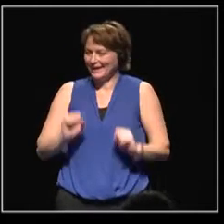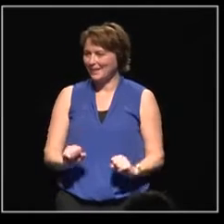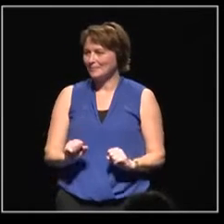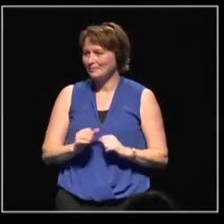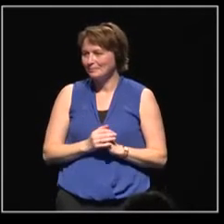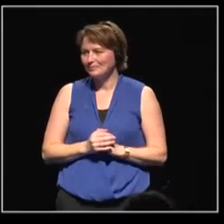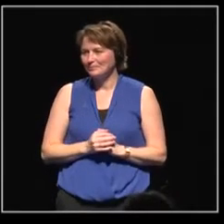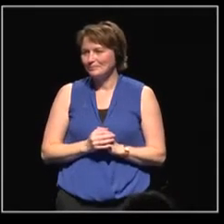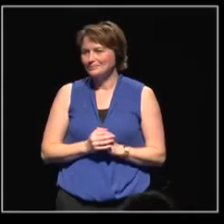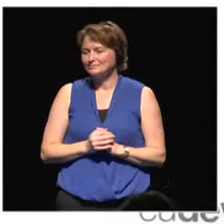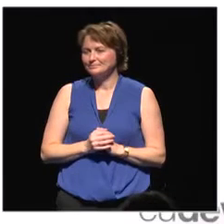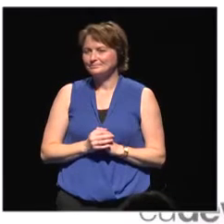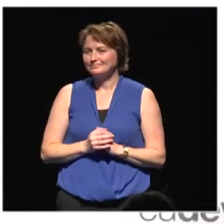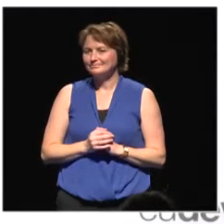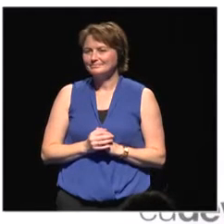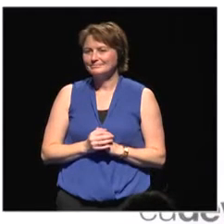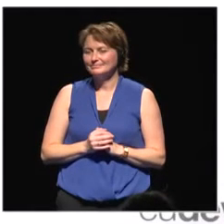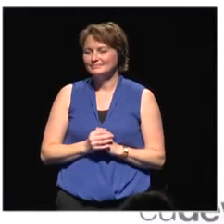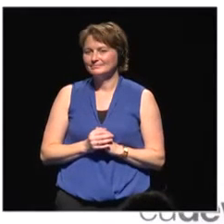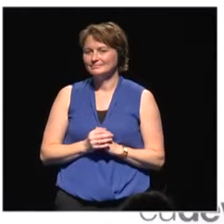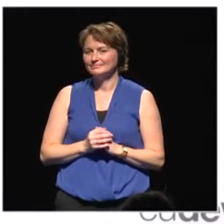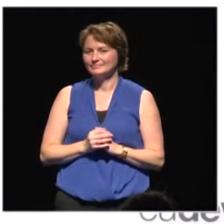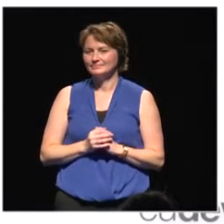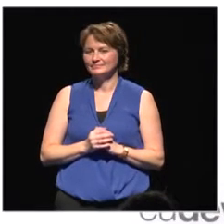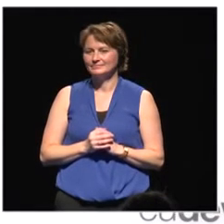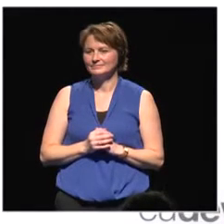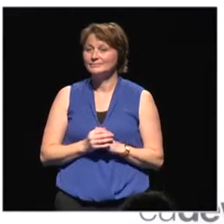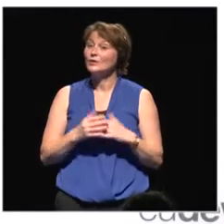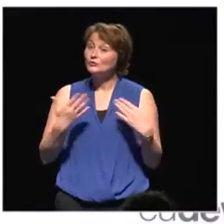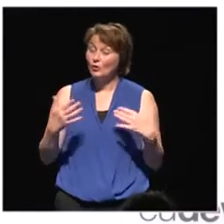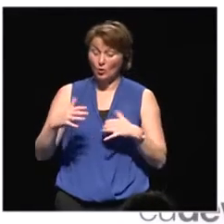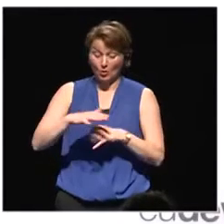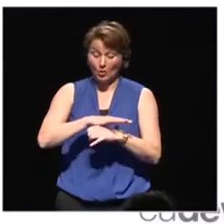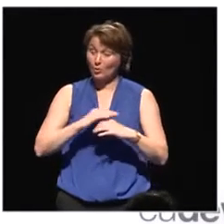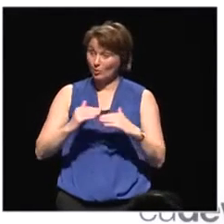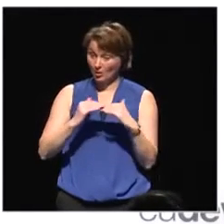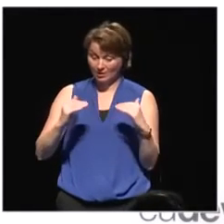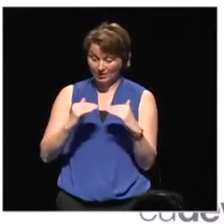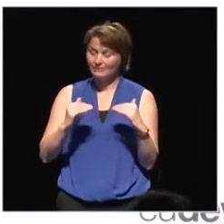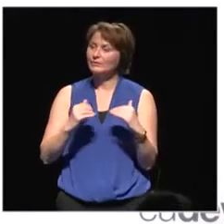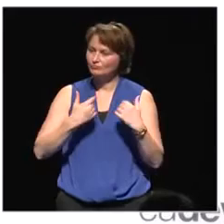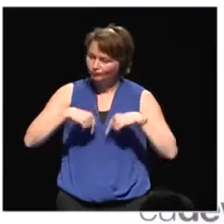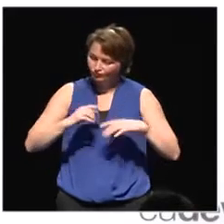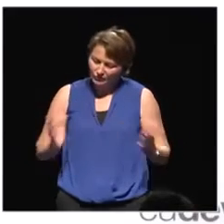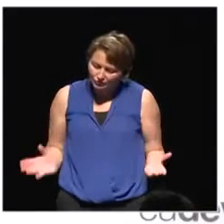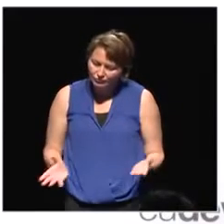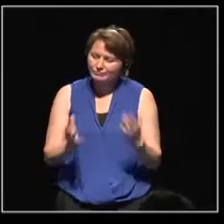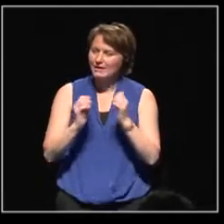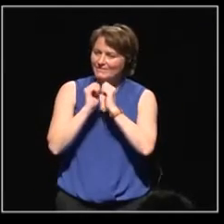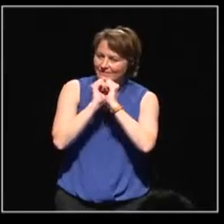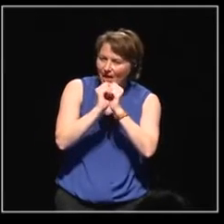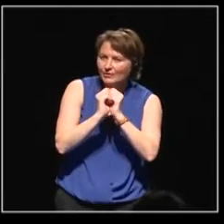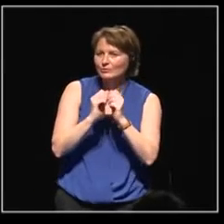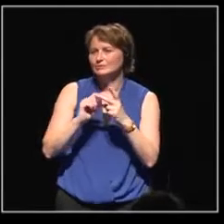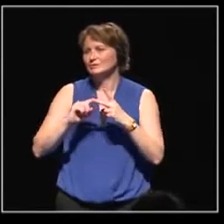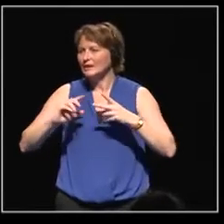So at local level, we promote values and activities